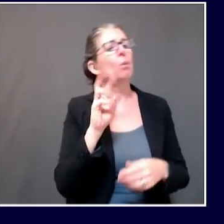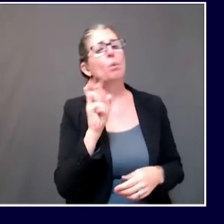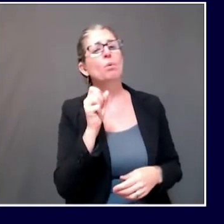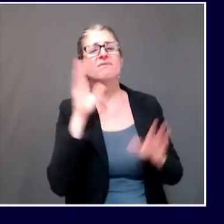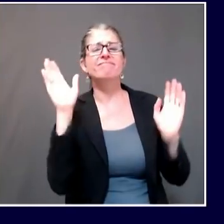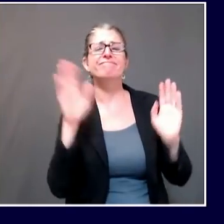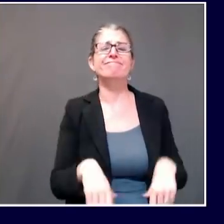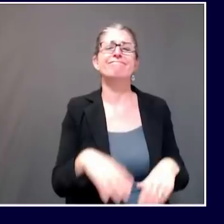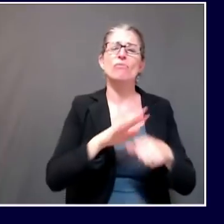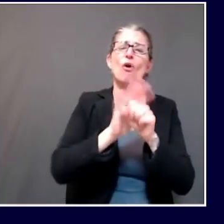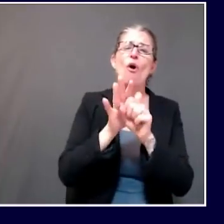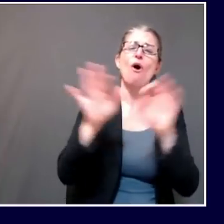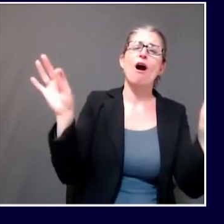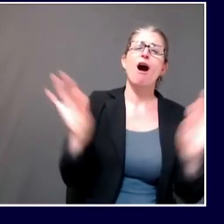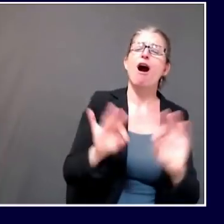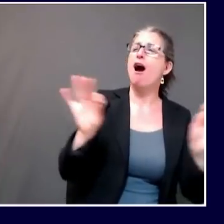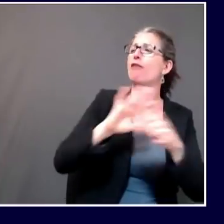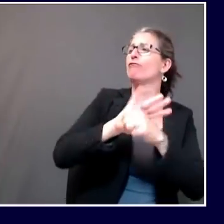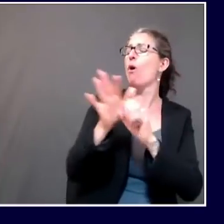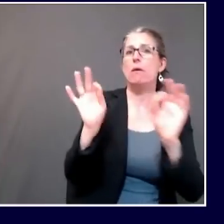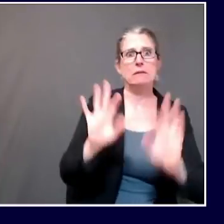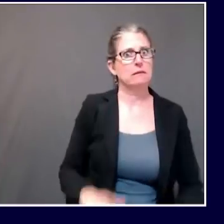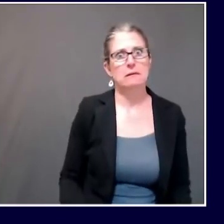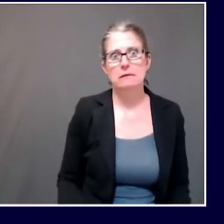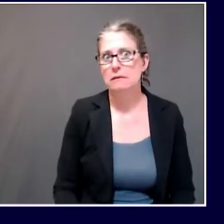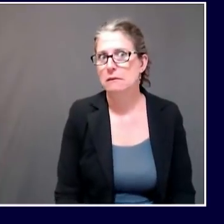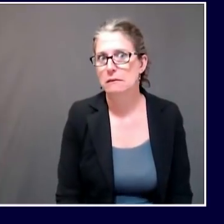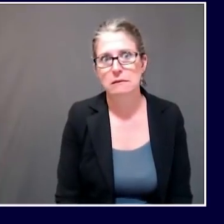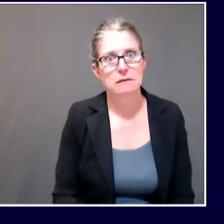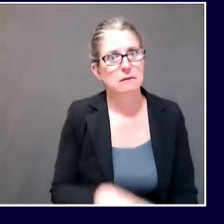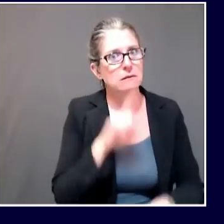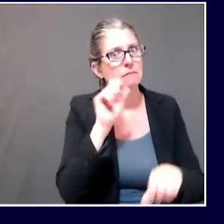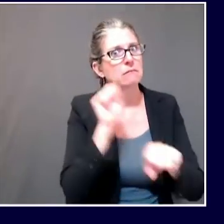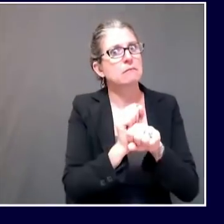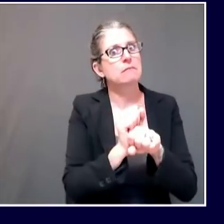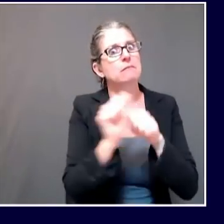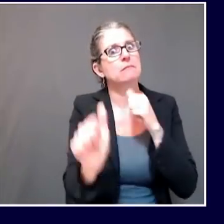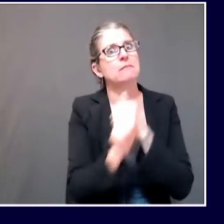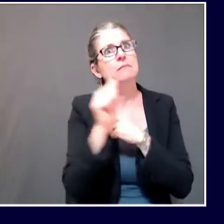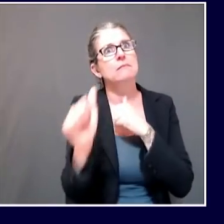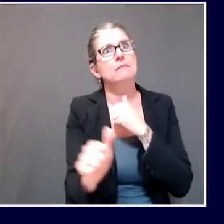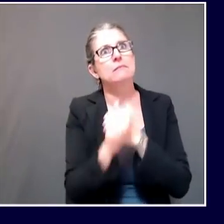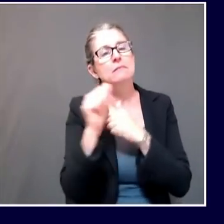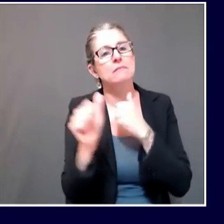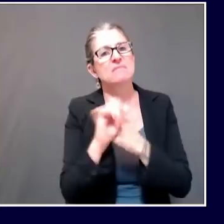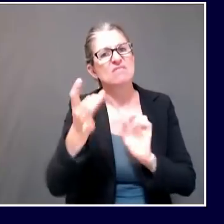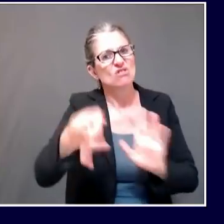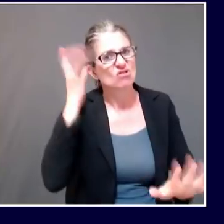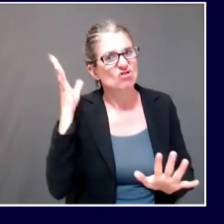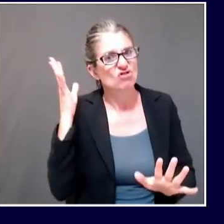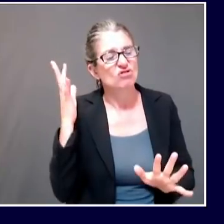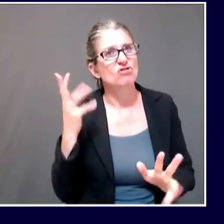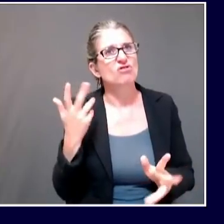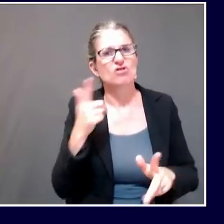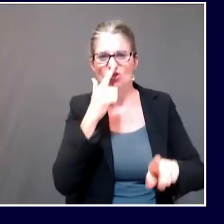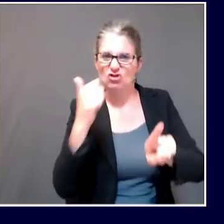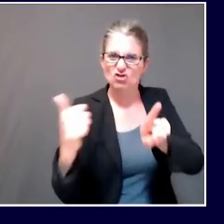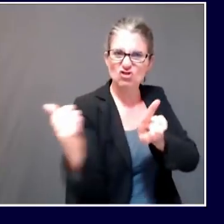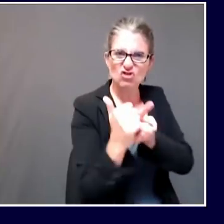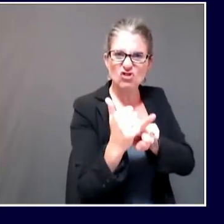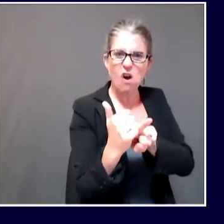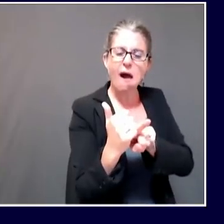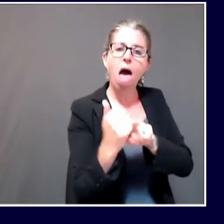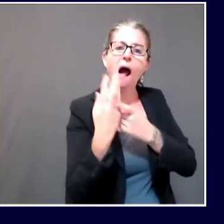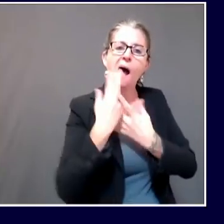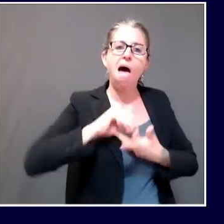that it operates in just the same nefarious fashion as do other significant viruses like influenza, like HIV.